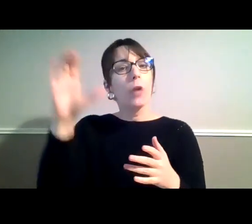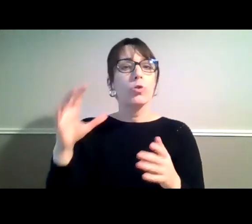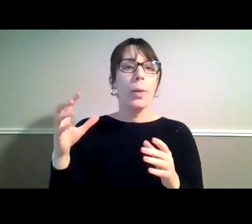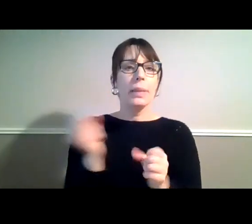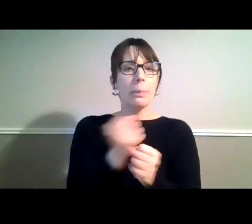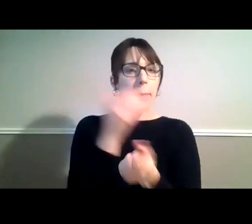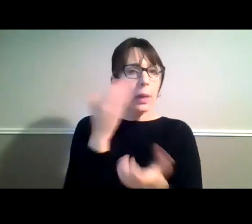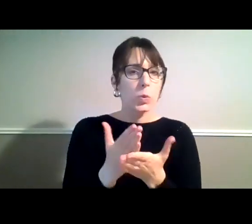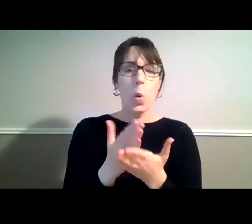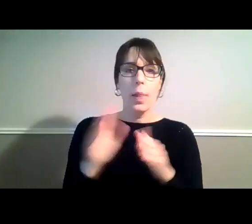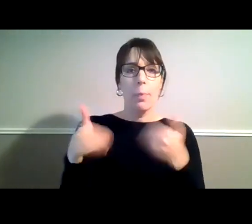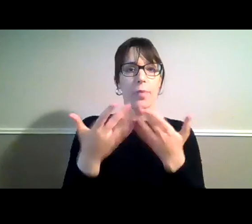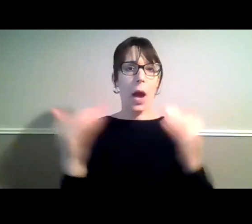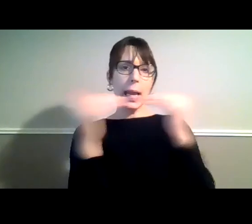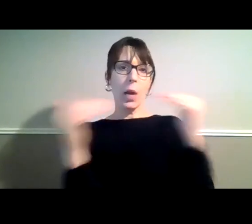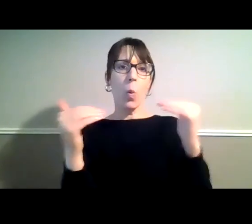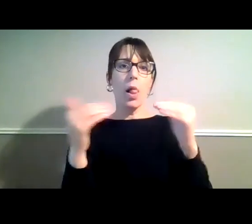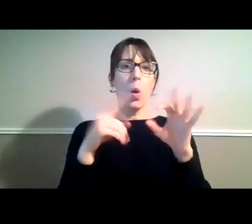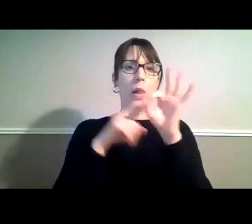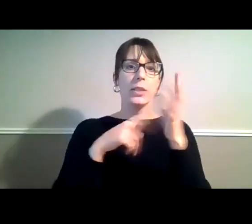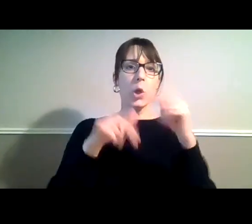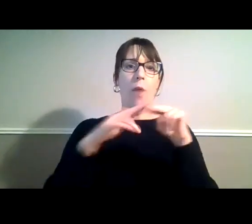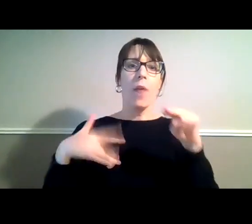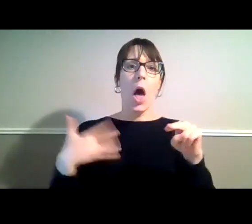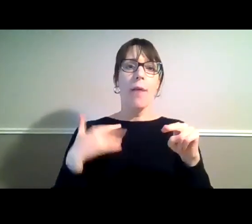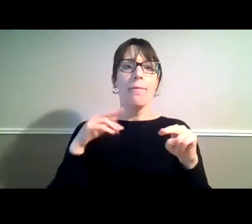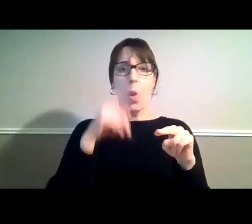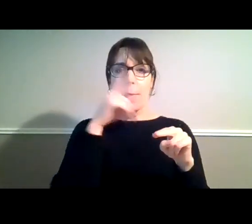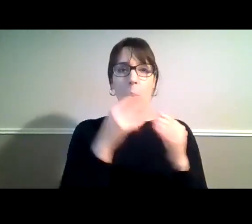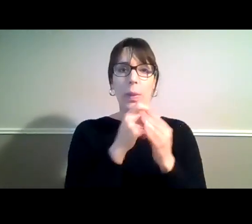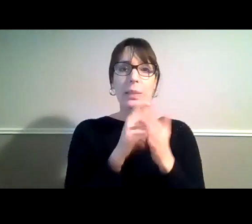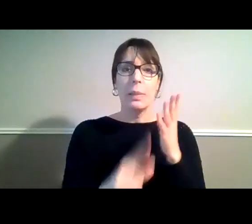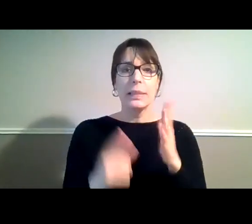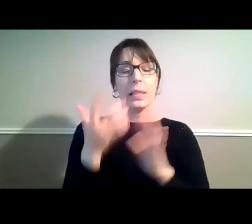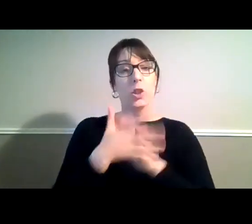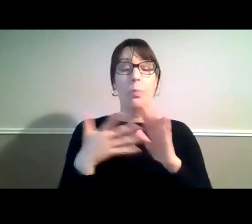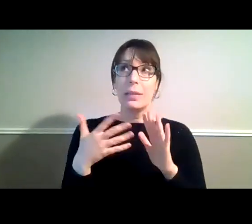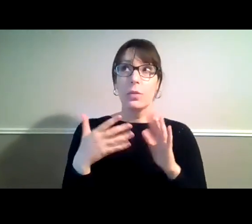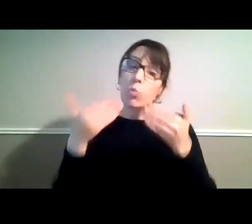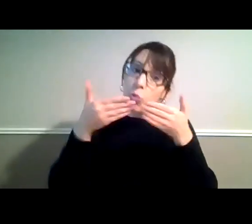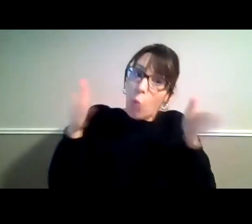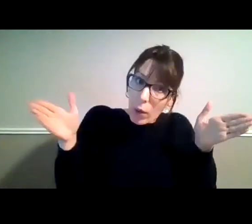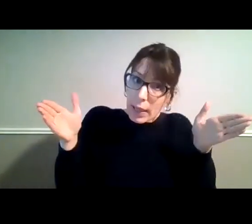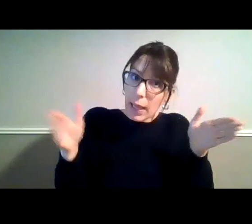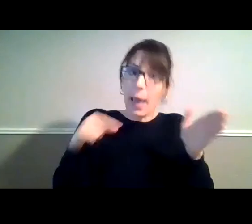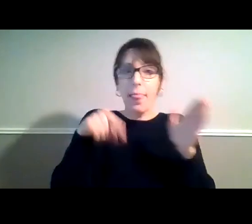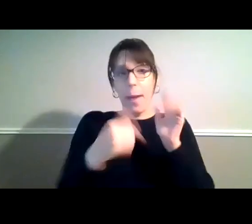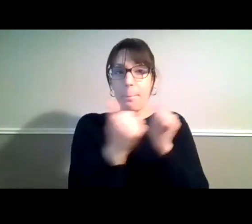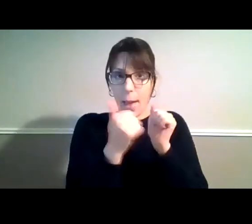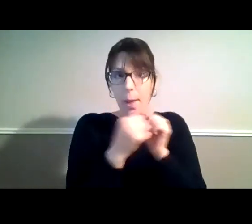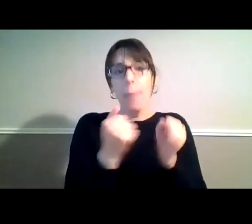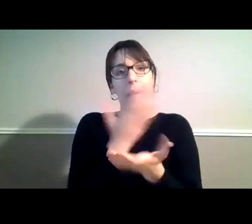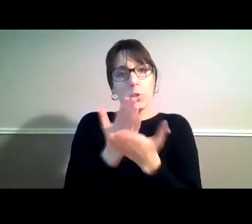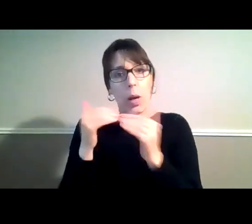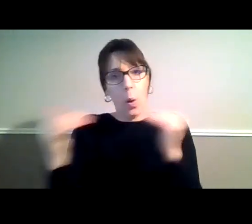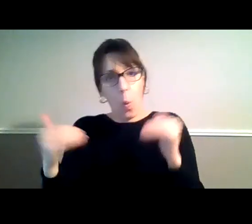quality of life for people with disabilities. So in broad terms, that's what it does. And it also